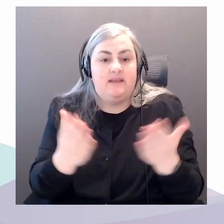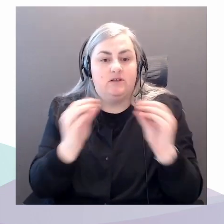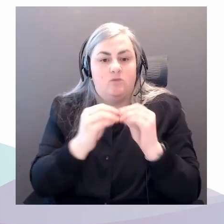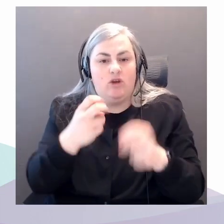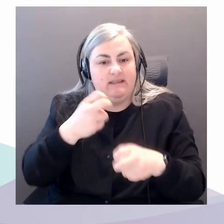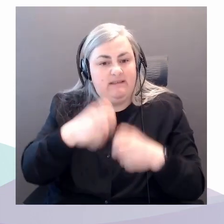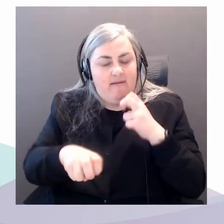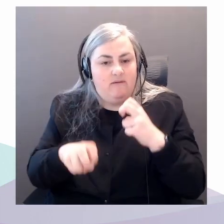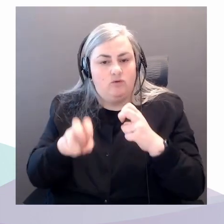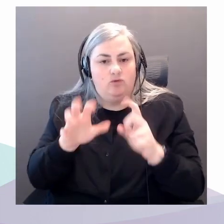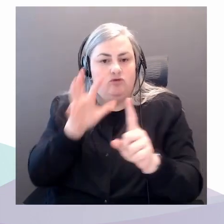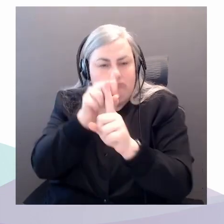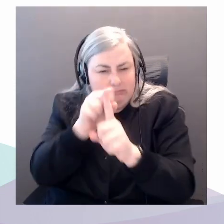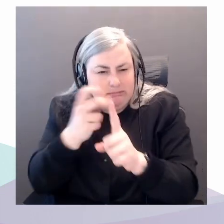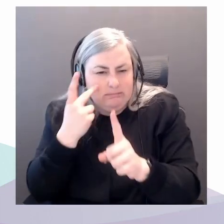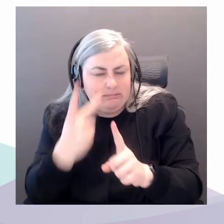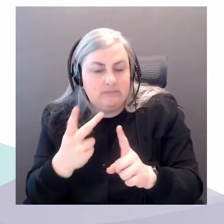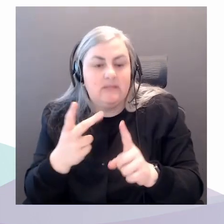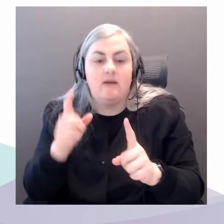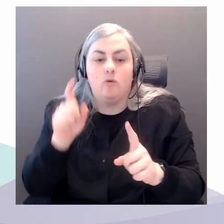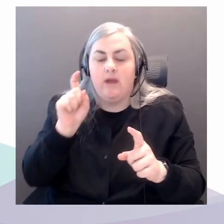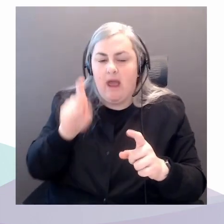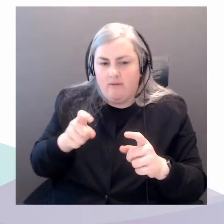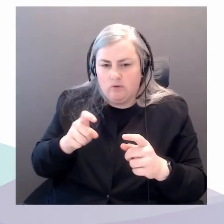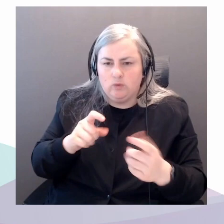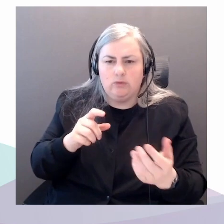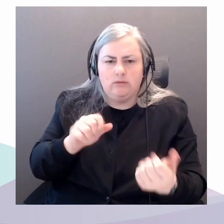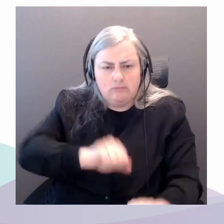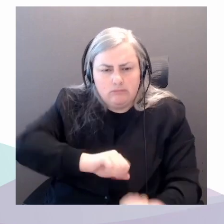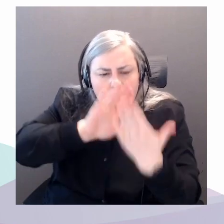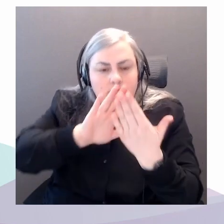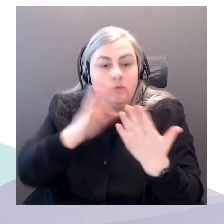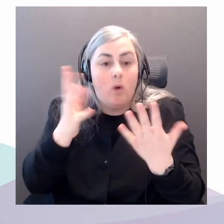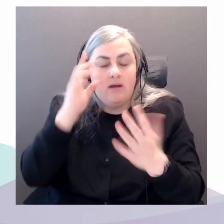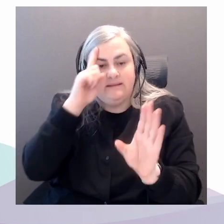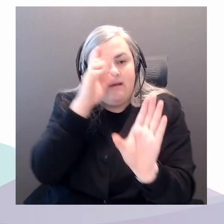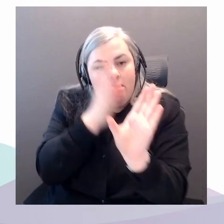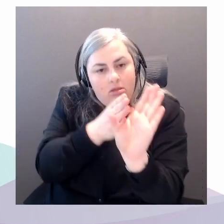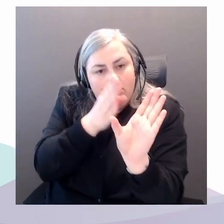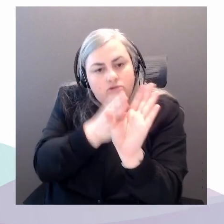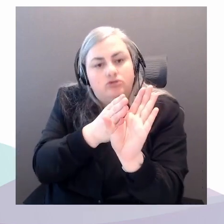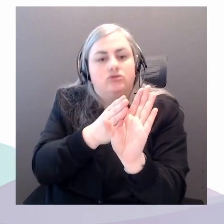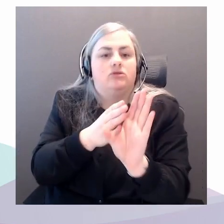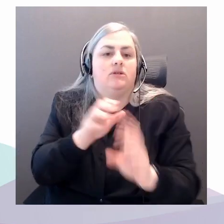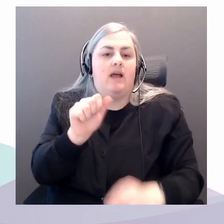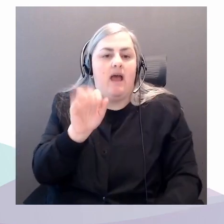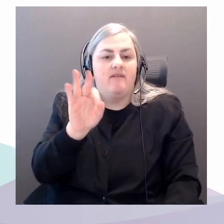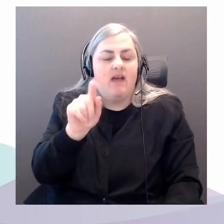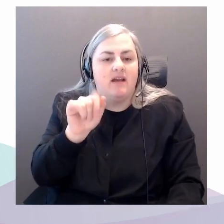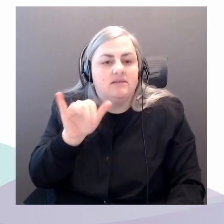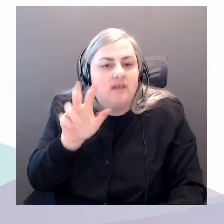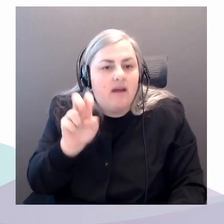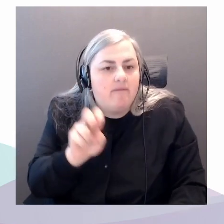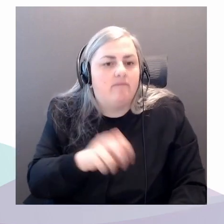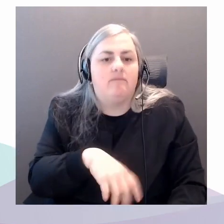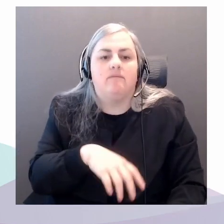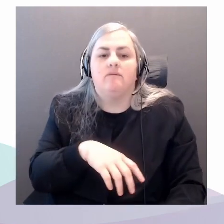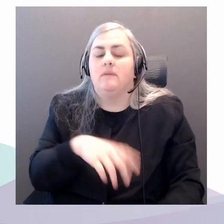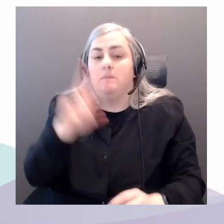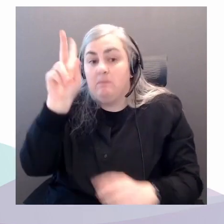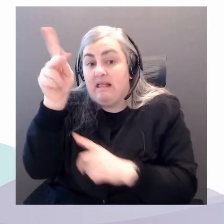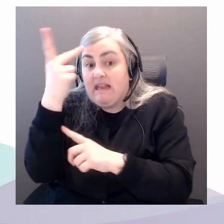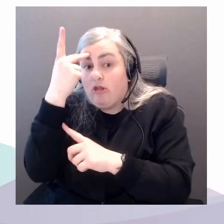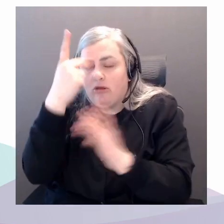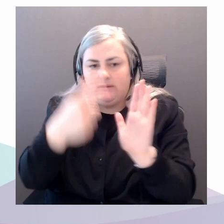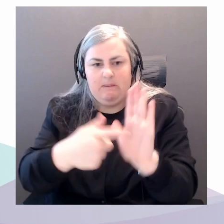to contend with the psychological, the affective, and the political dimensions of petro culture, which were developed